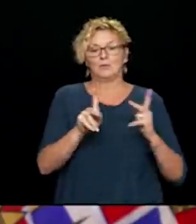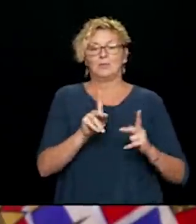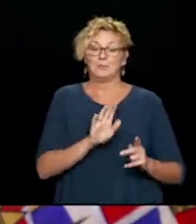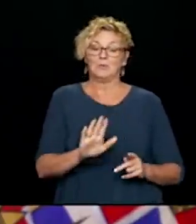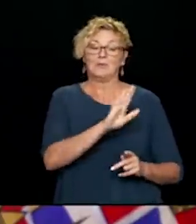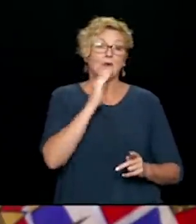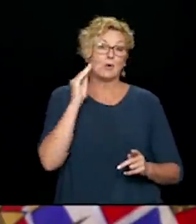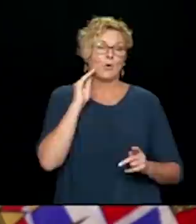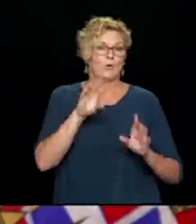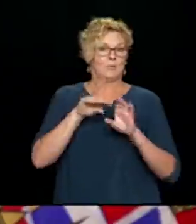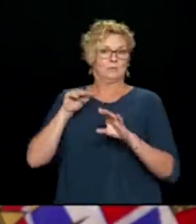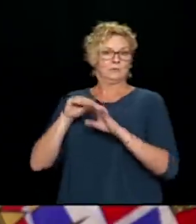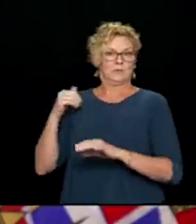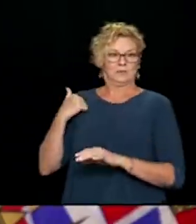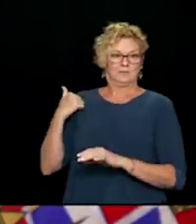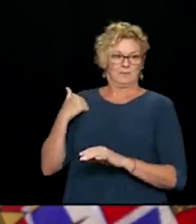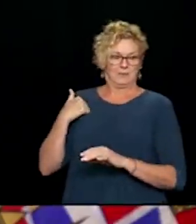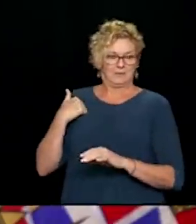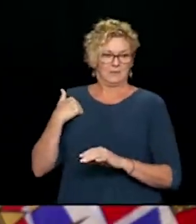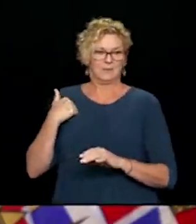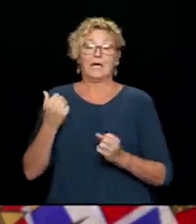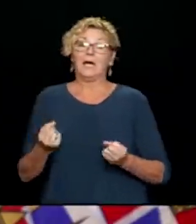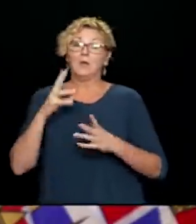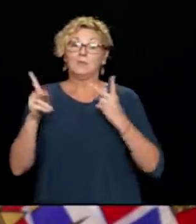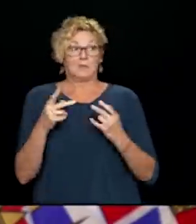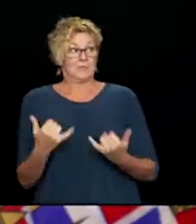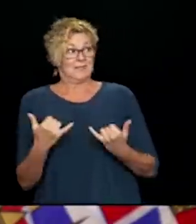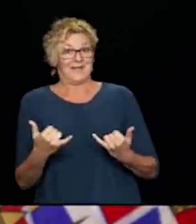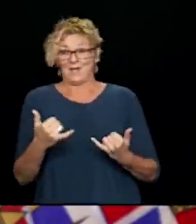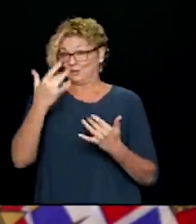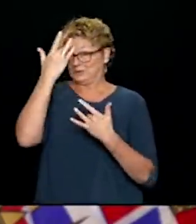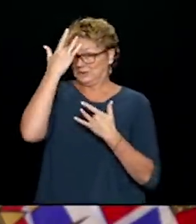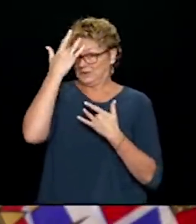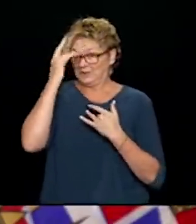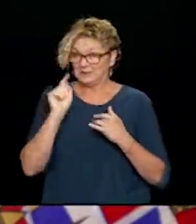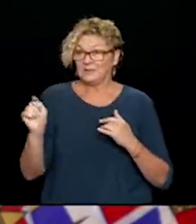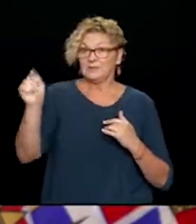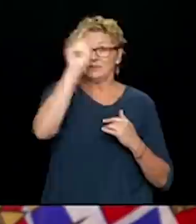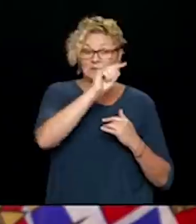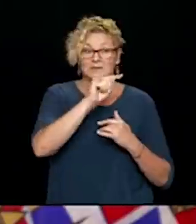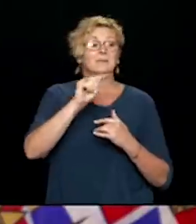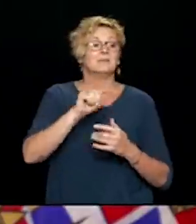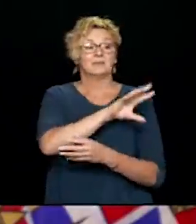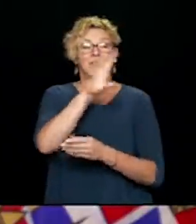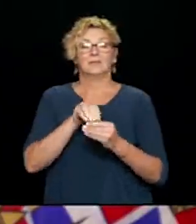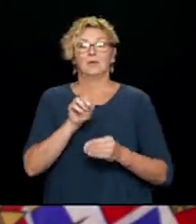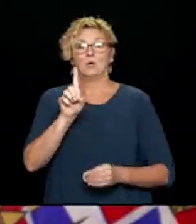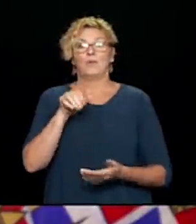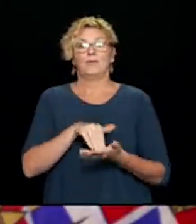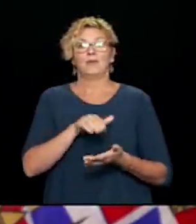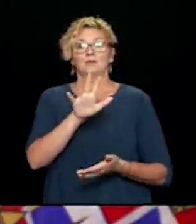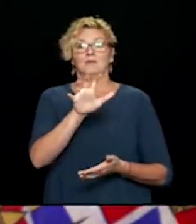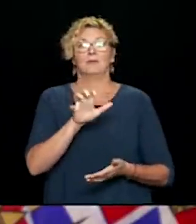outside of Canada. We now are up to 1,594 active cases in British Columbia